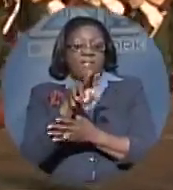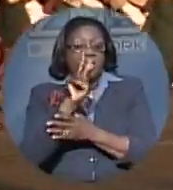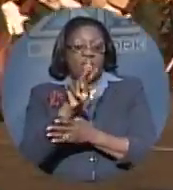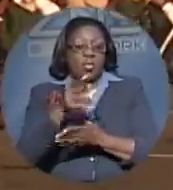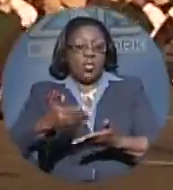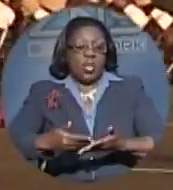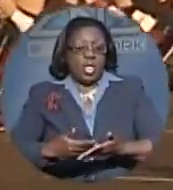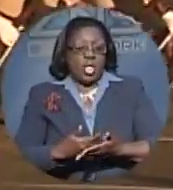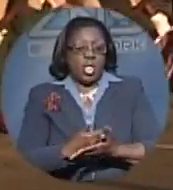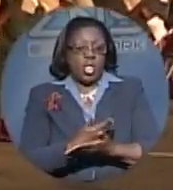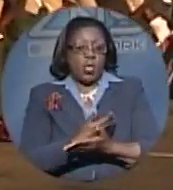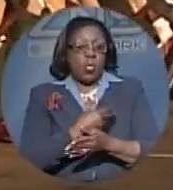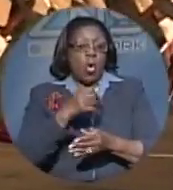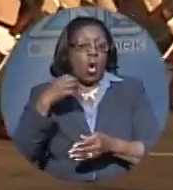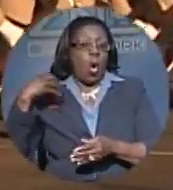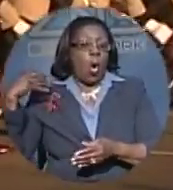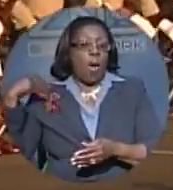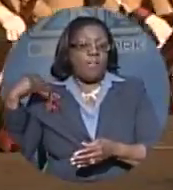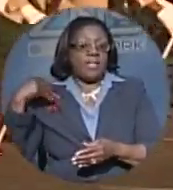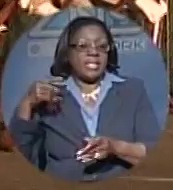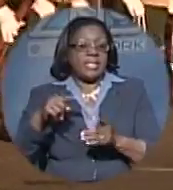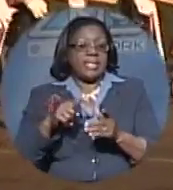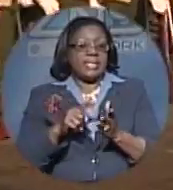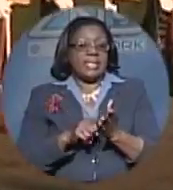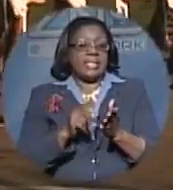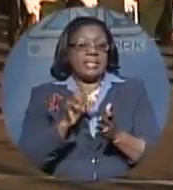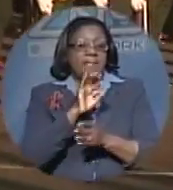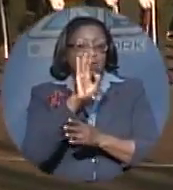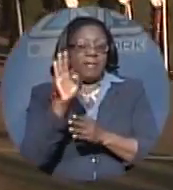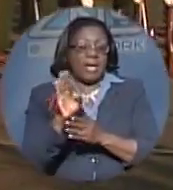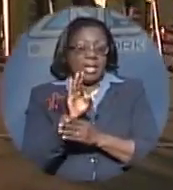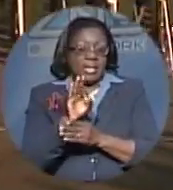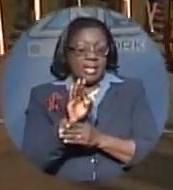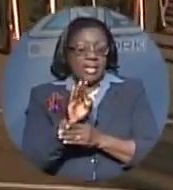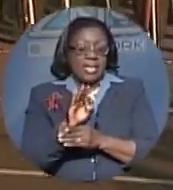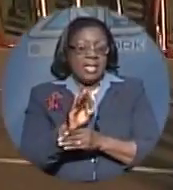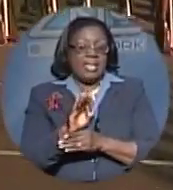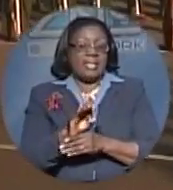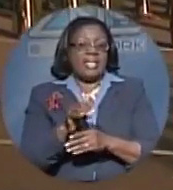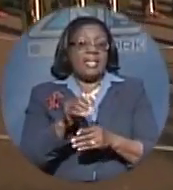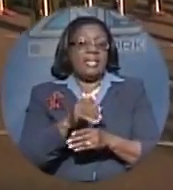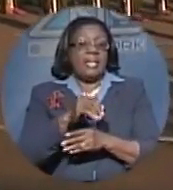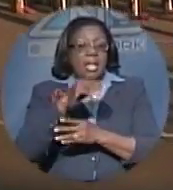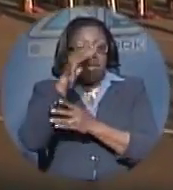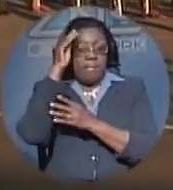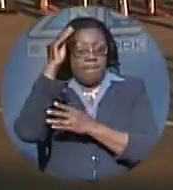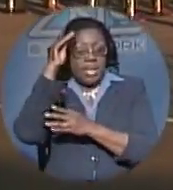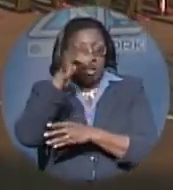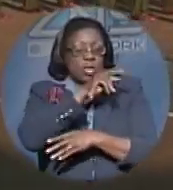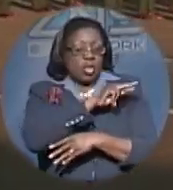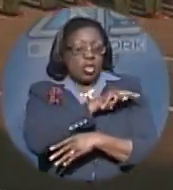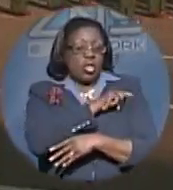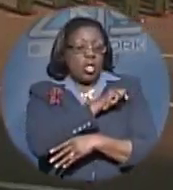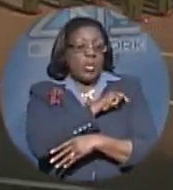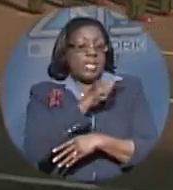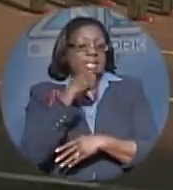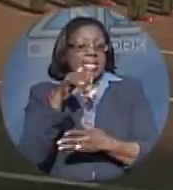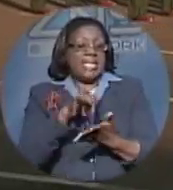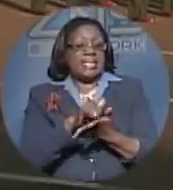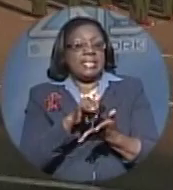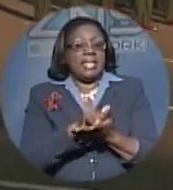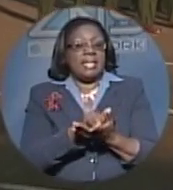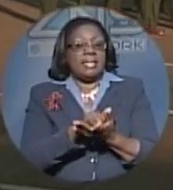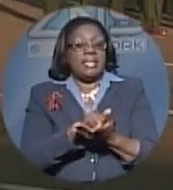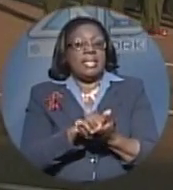Turnquist, who said it is clear that there is a generational shift taking place and there could be no better time than now to join the prison